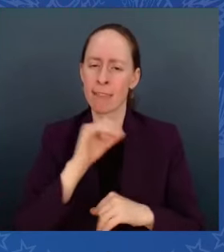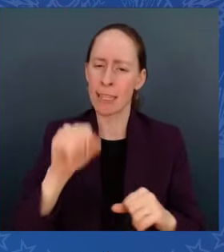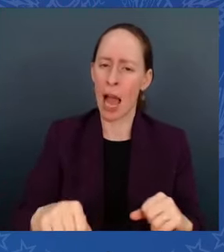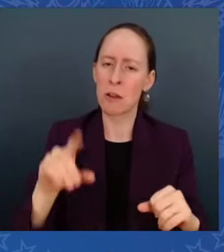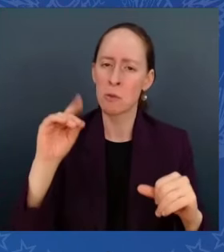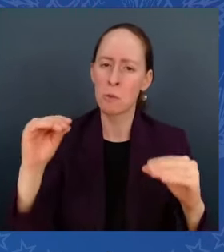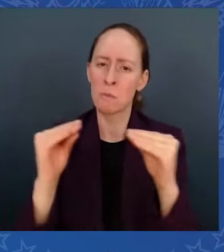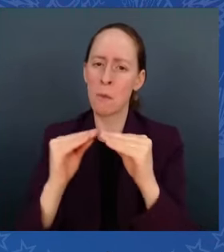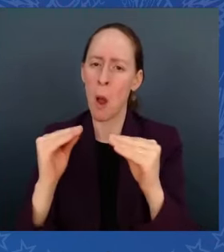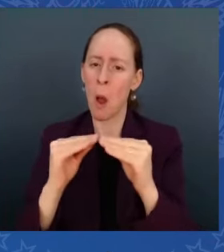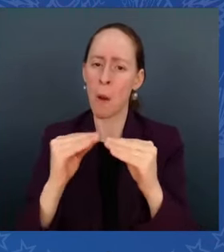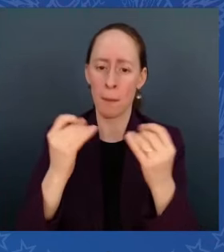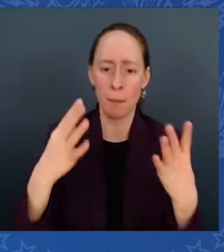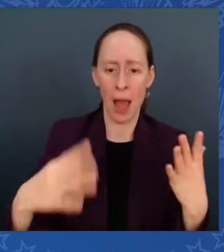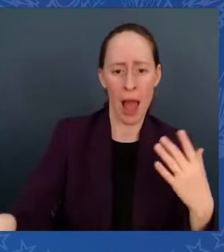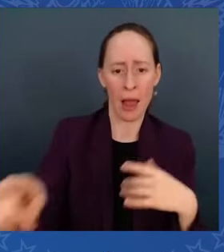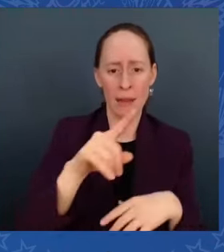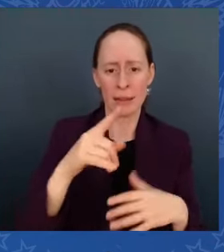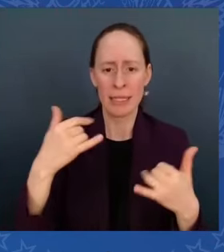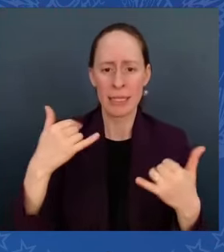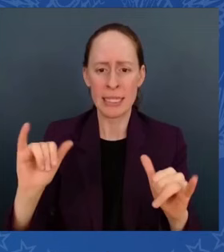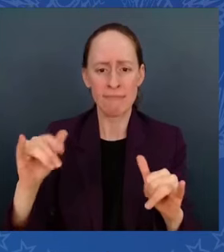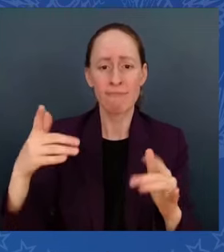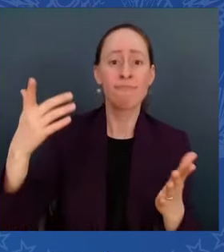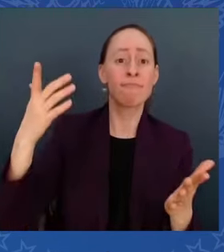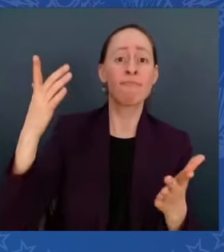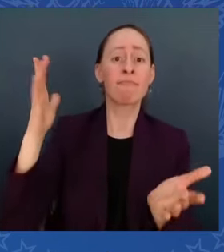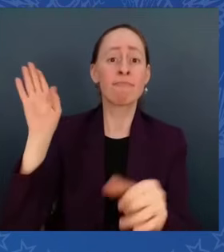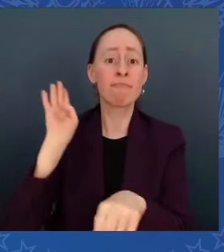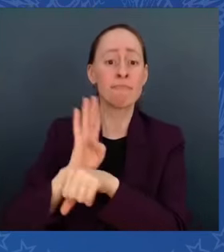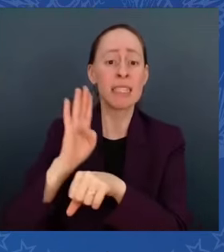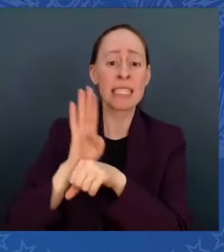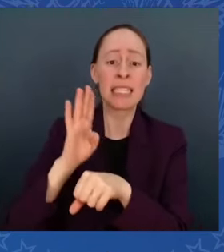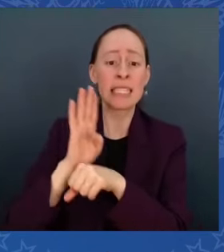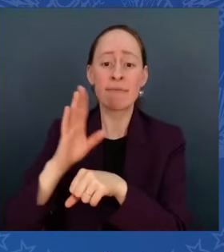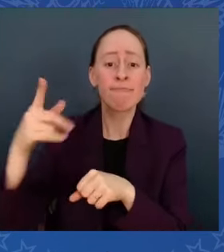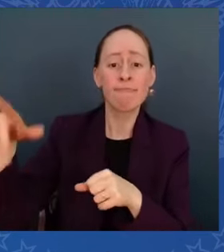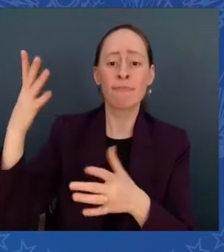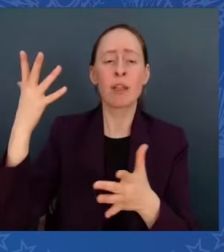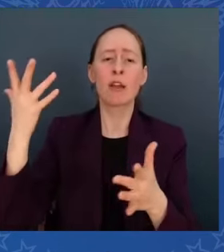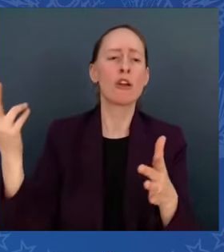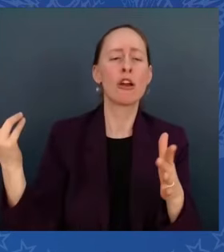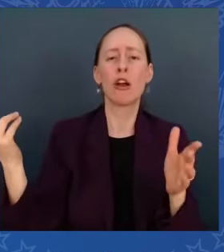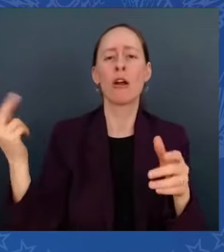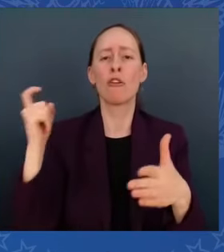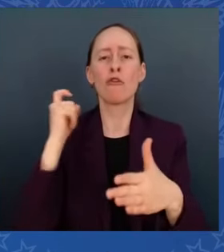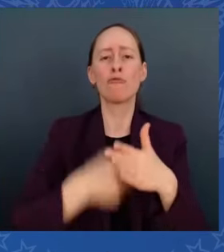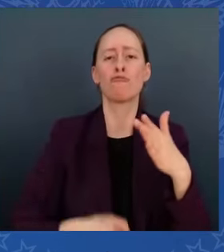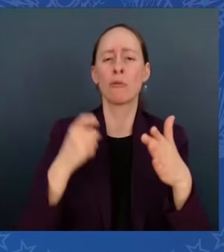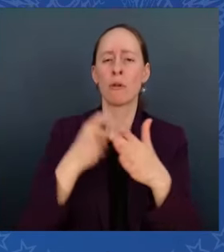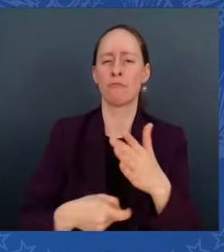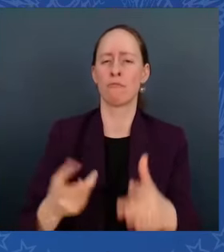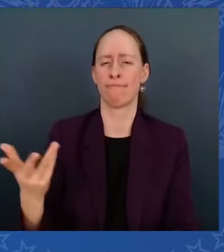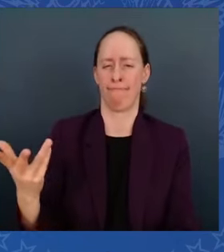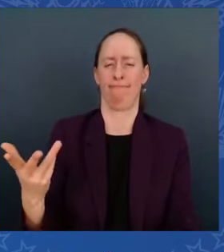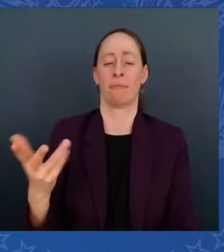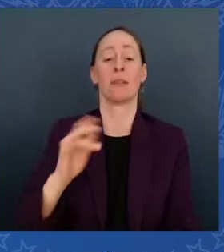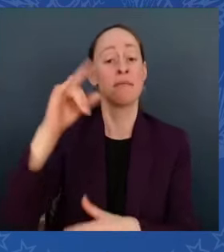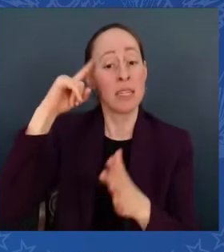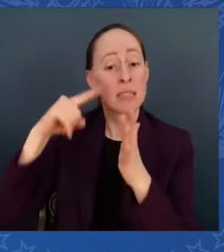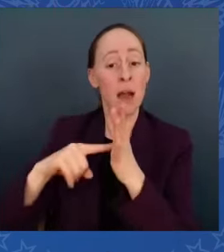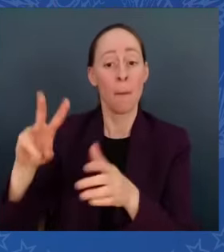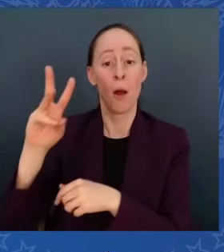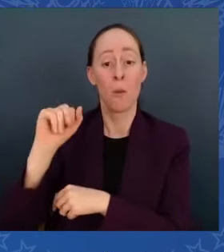costs that don't — aren't justified. By the way, Walmart just announced that they're going to — they opened a new store,